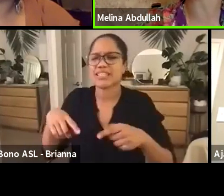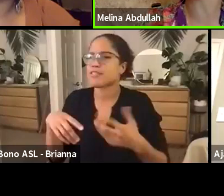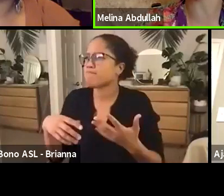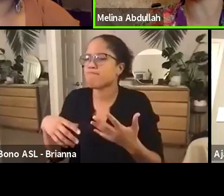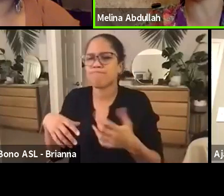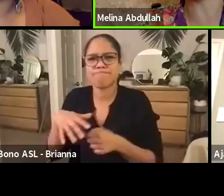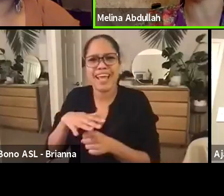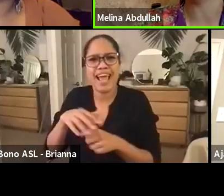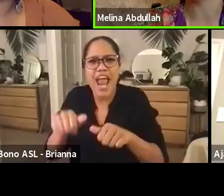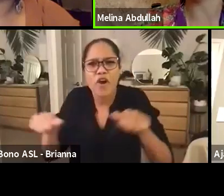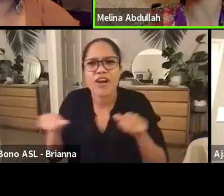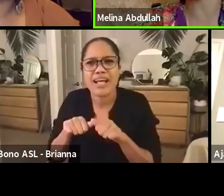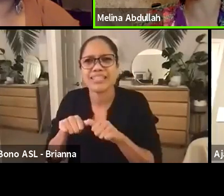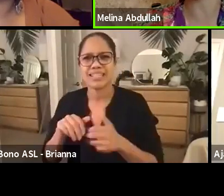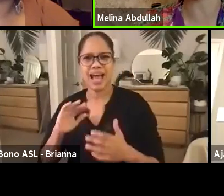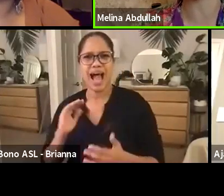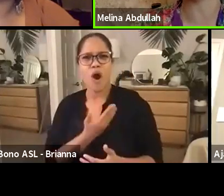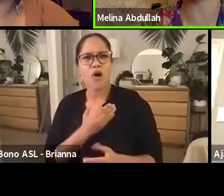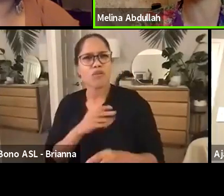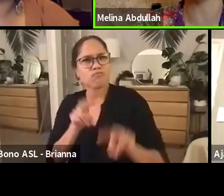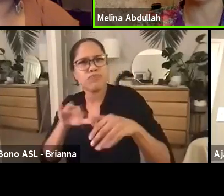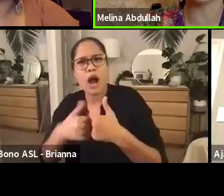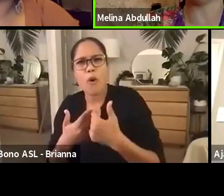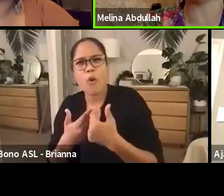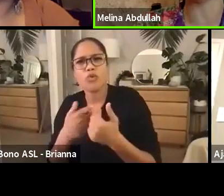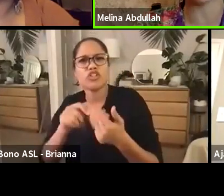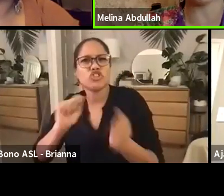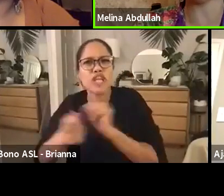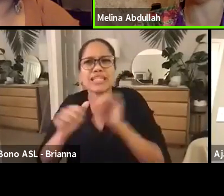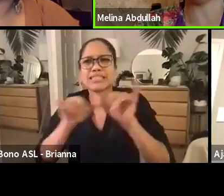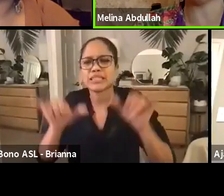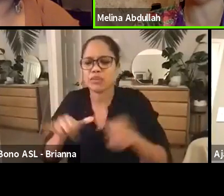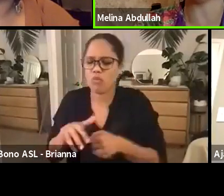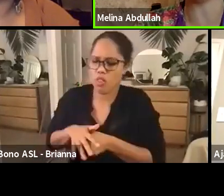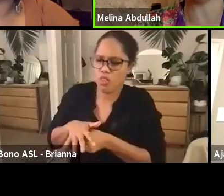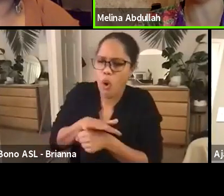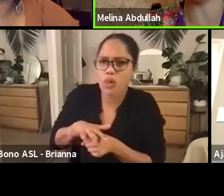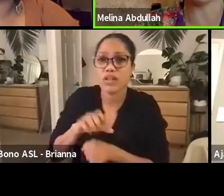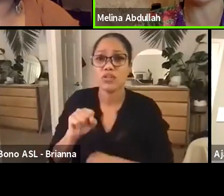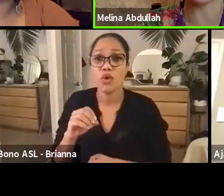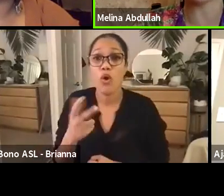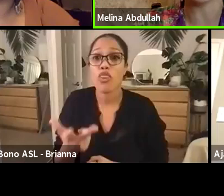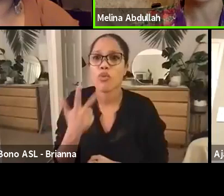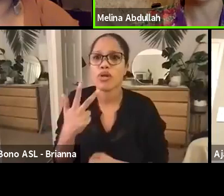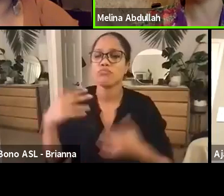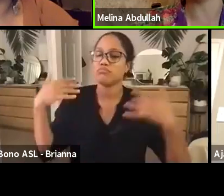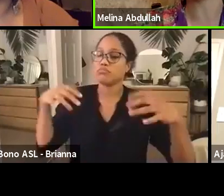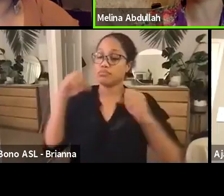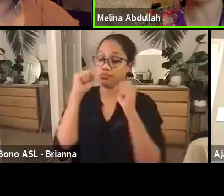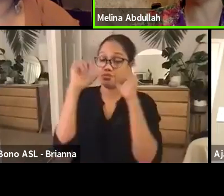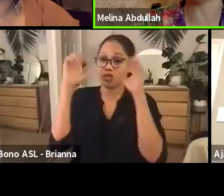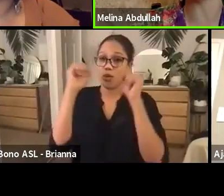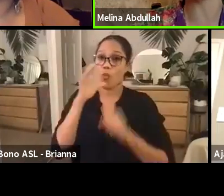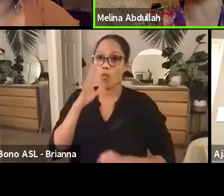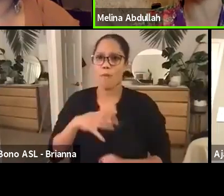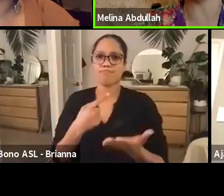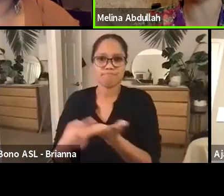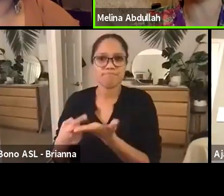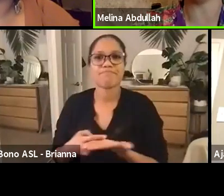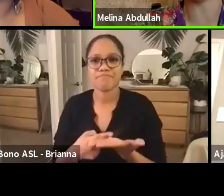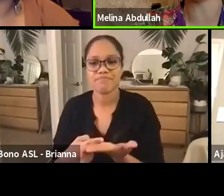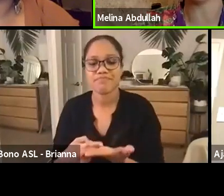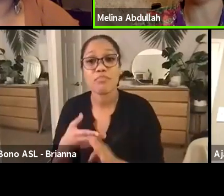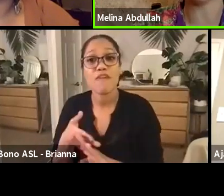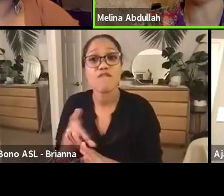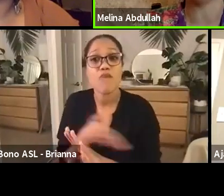people? And so we're going to have a conversation with these three phenomenal women in just a moment. Before we get started